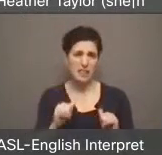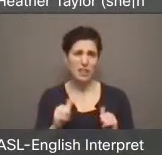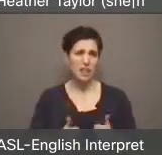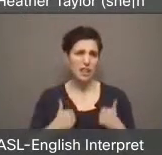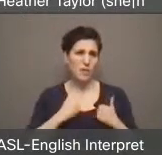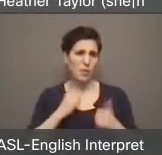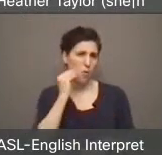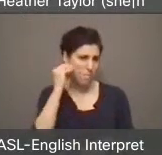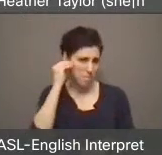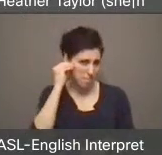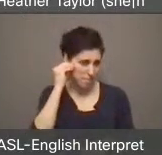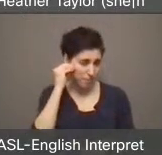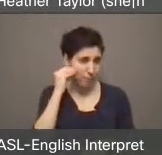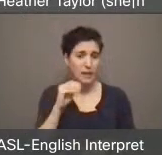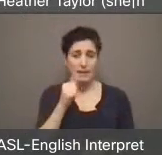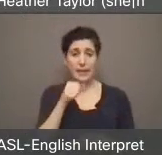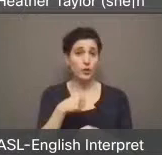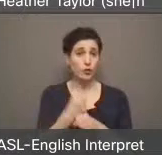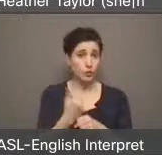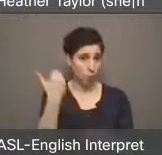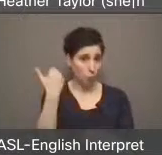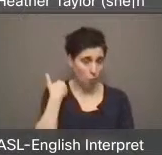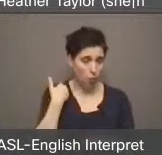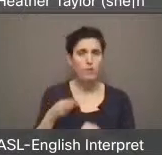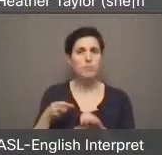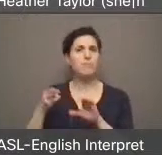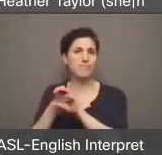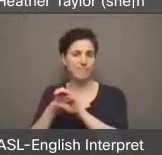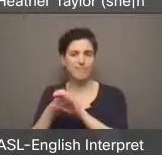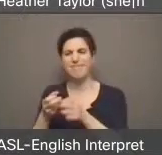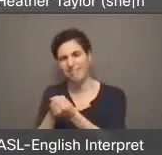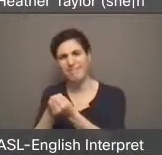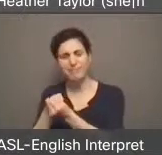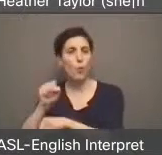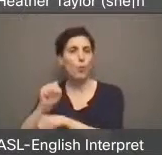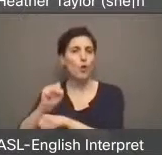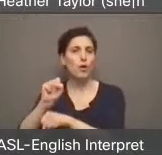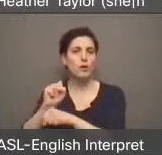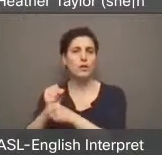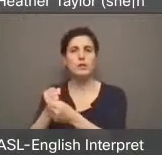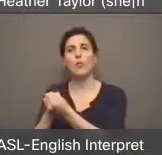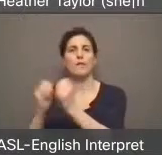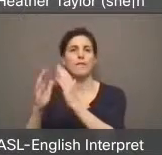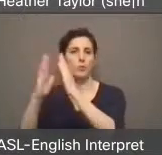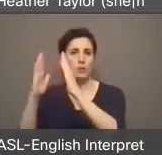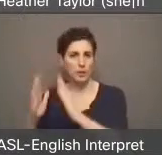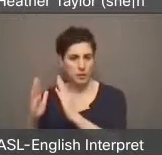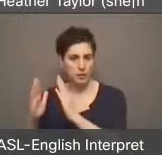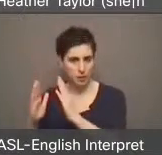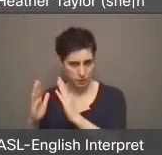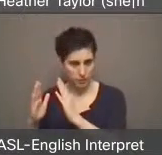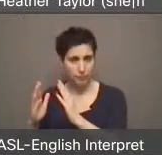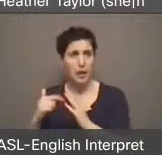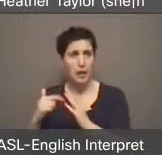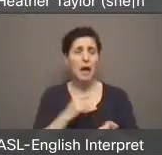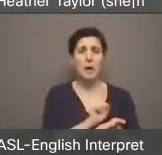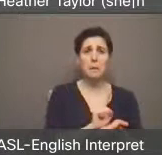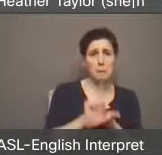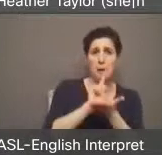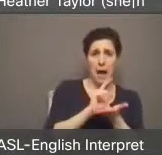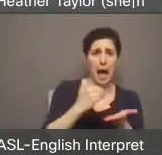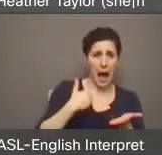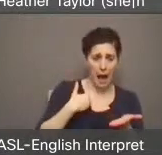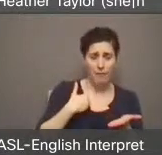services in supportive housing and shelters downtown. The irony is, of course, that I myself cannot access affordable housing.